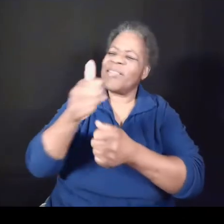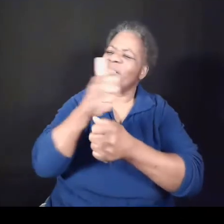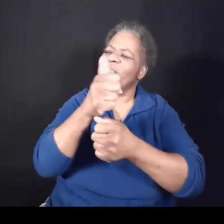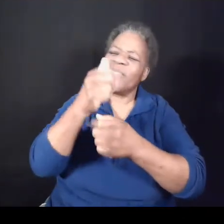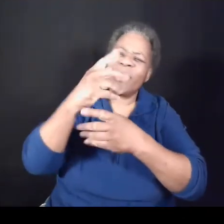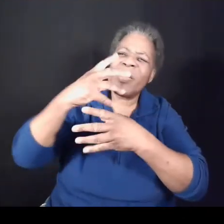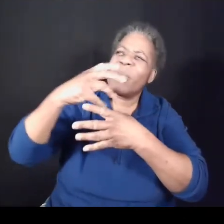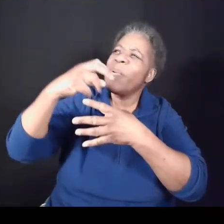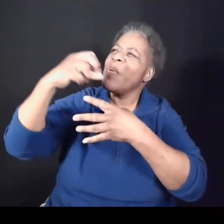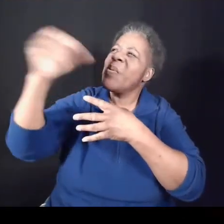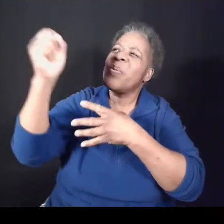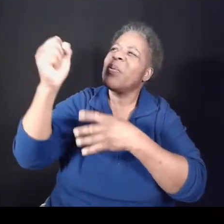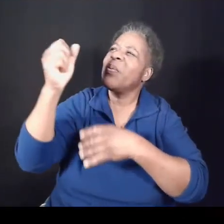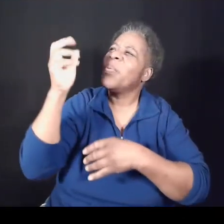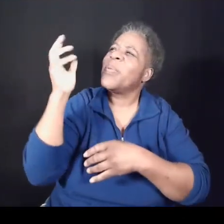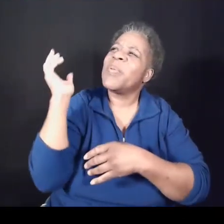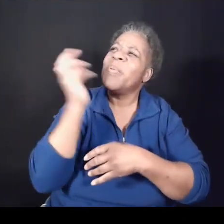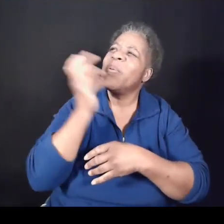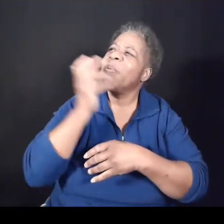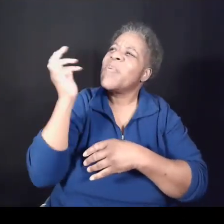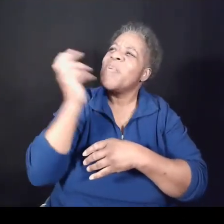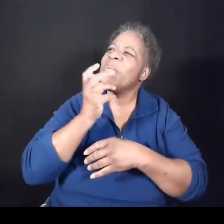hallelujah.